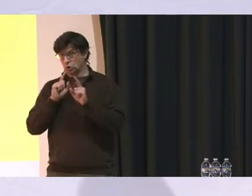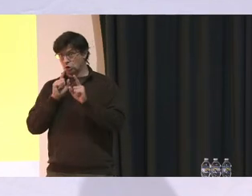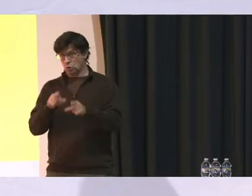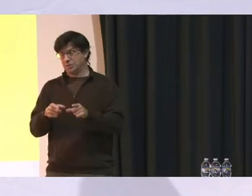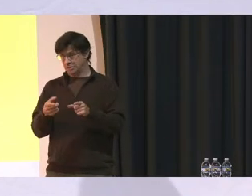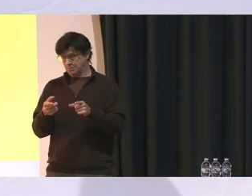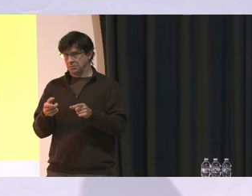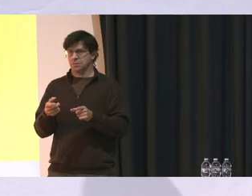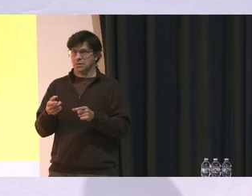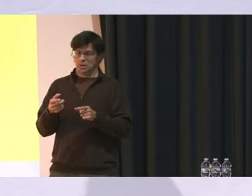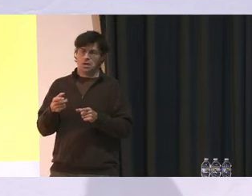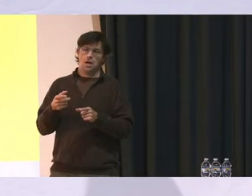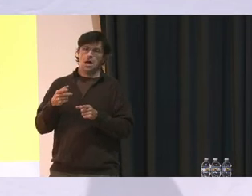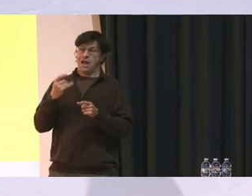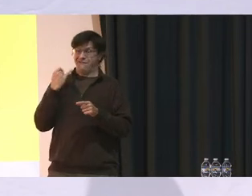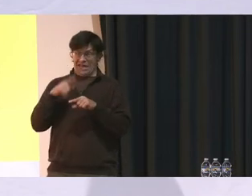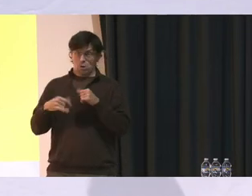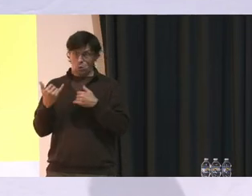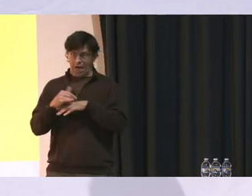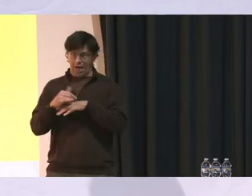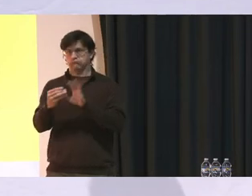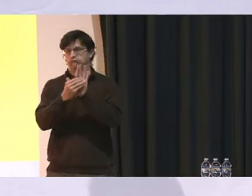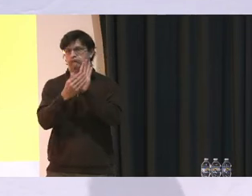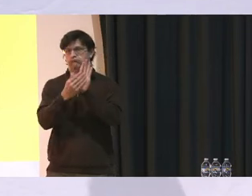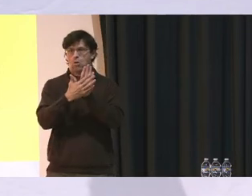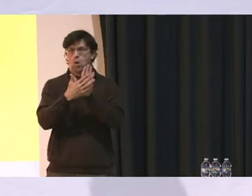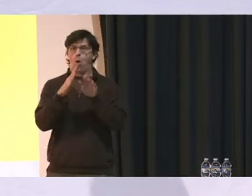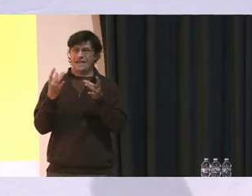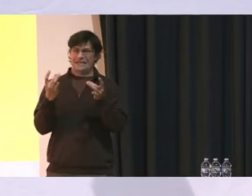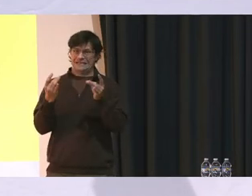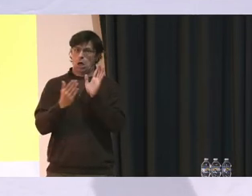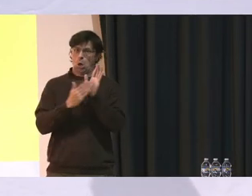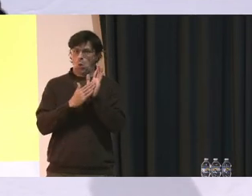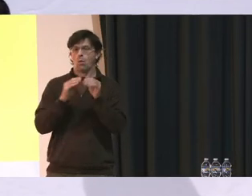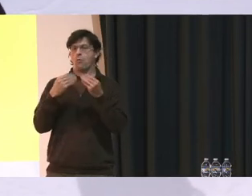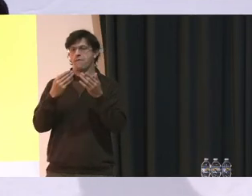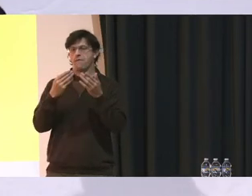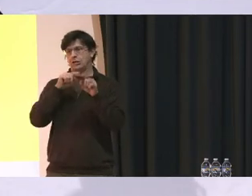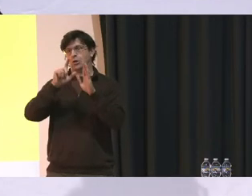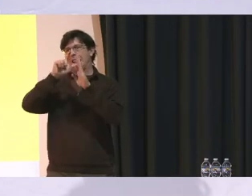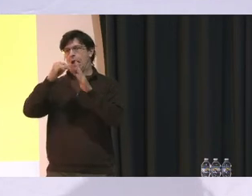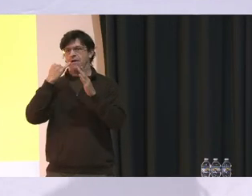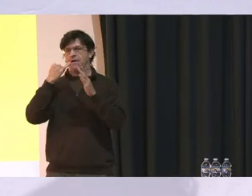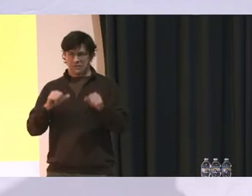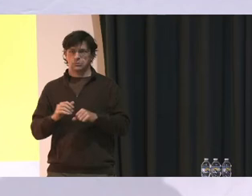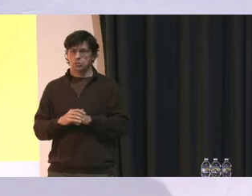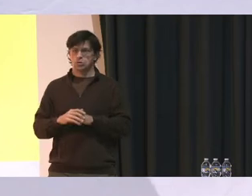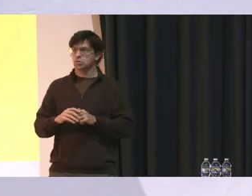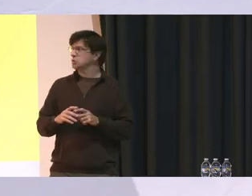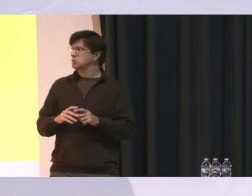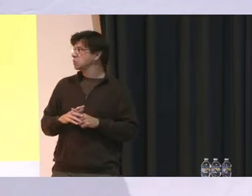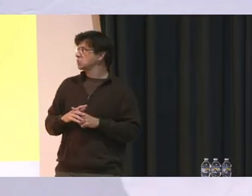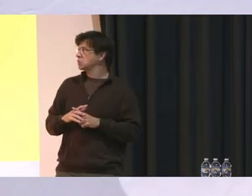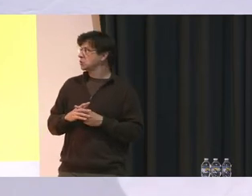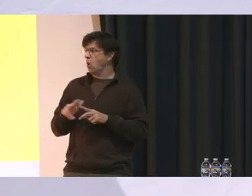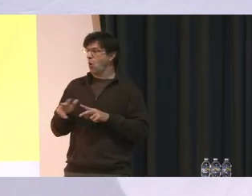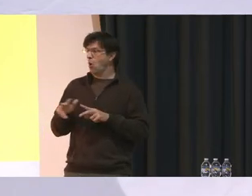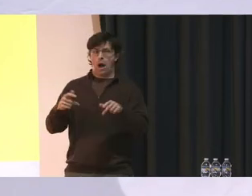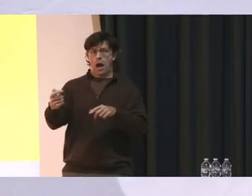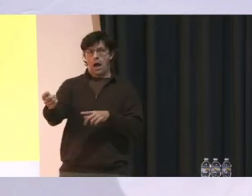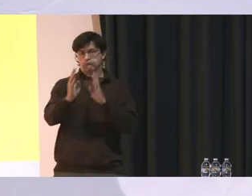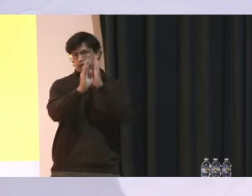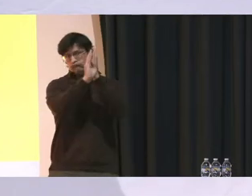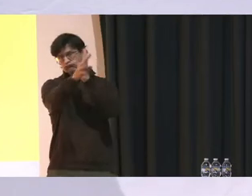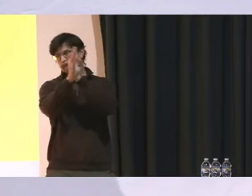sticky, and we'll provide an answer if possible. So if you can start making your way up to the microphones,